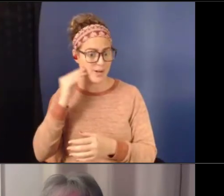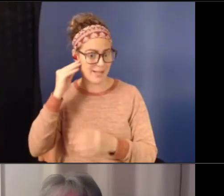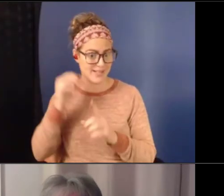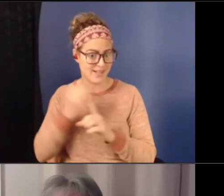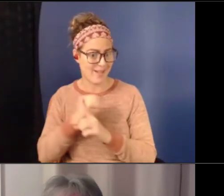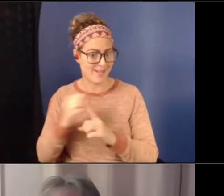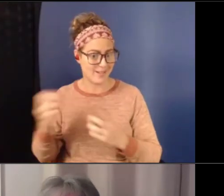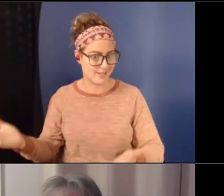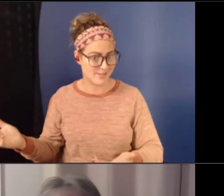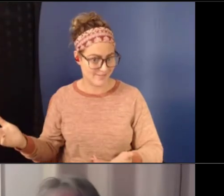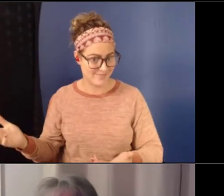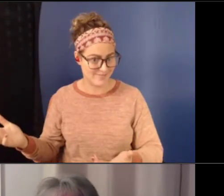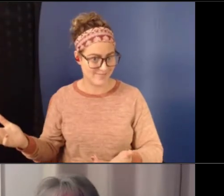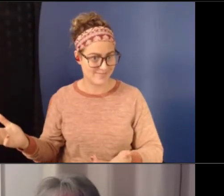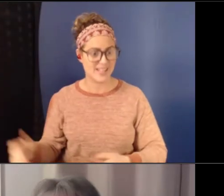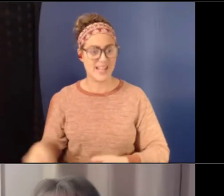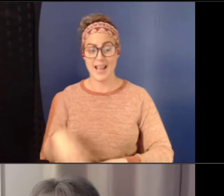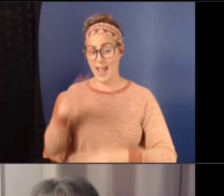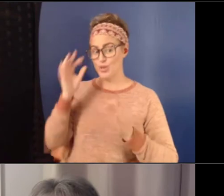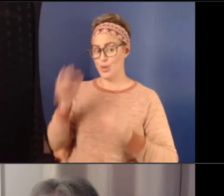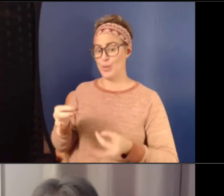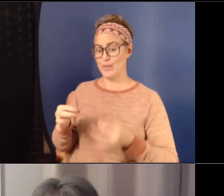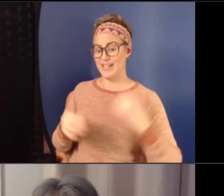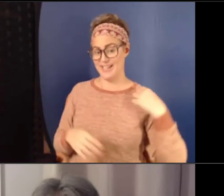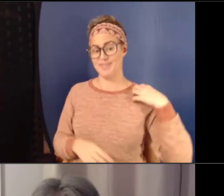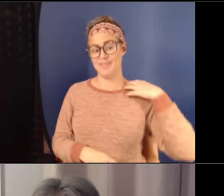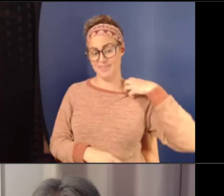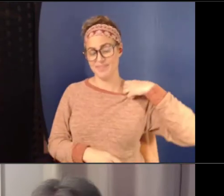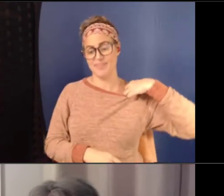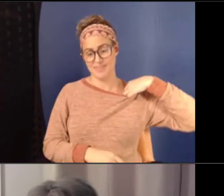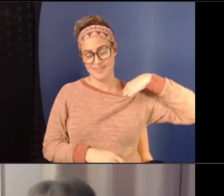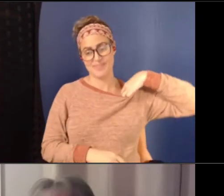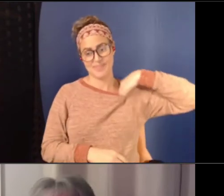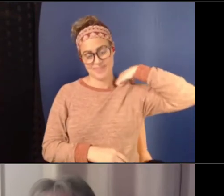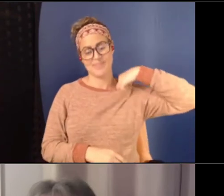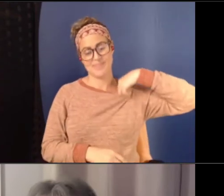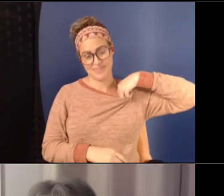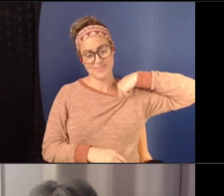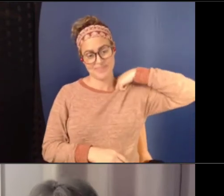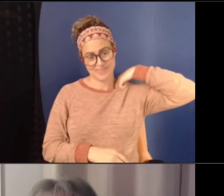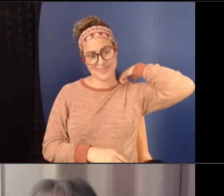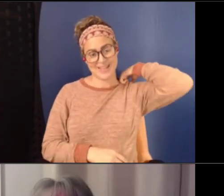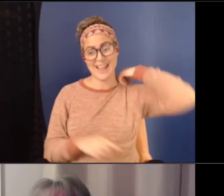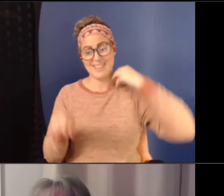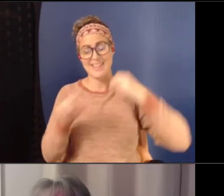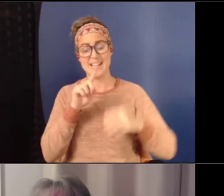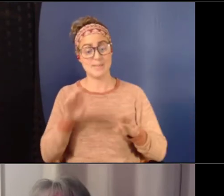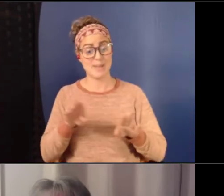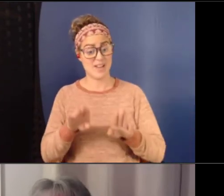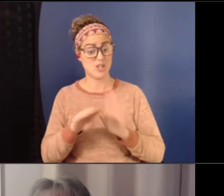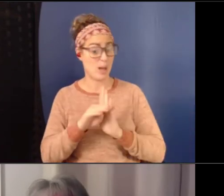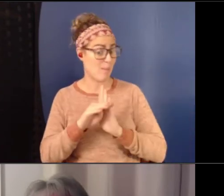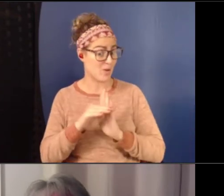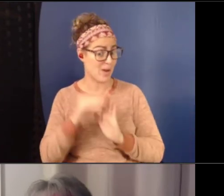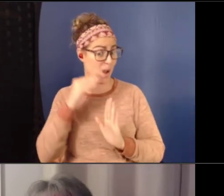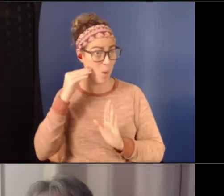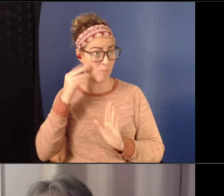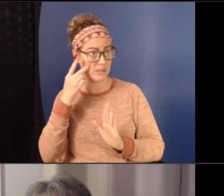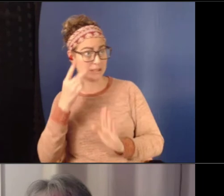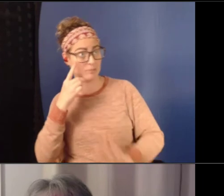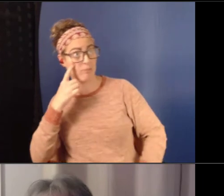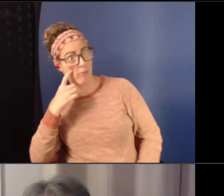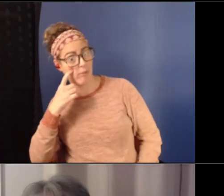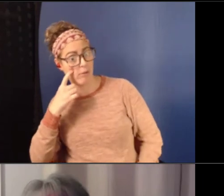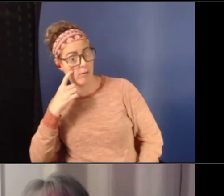Yes. And if these behaviors are modeled at home, um, it's, it's so much more likely that a young person will find themselves both